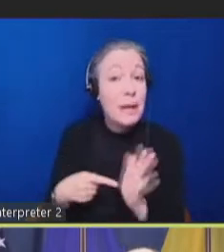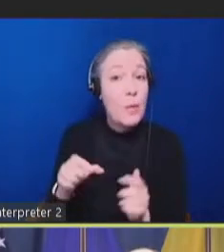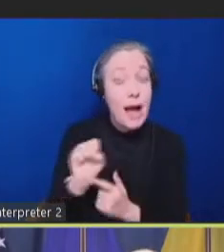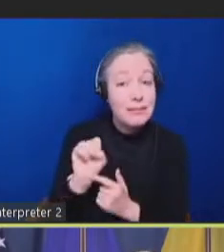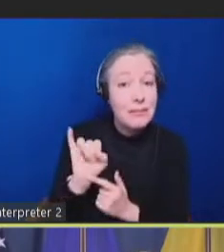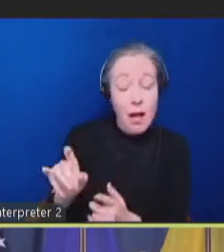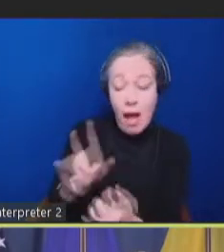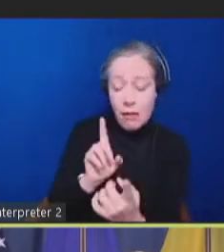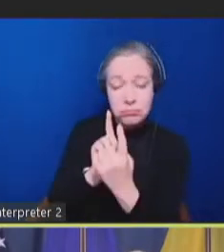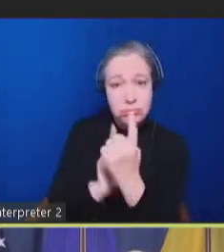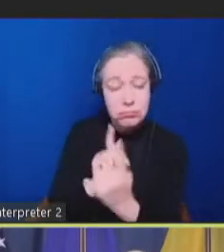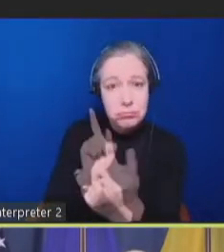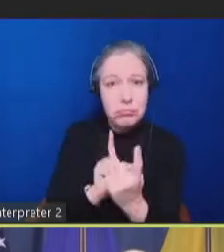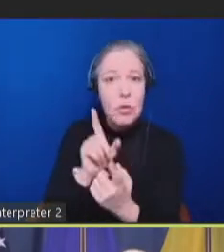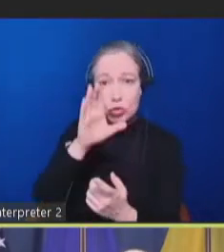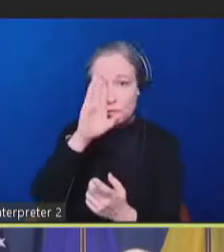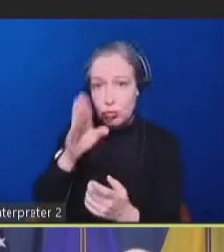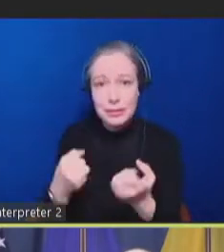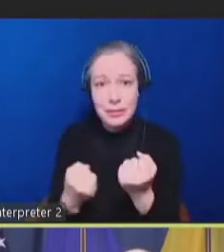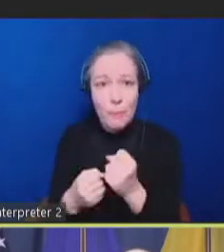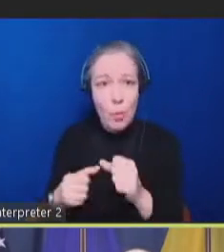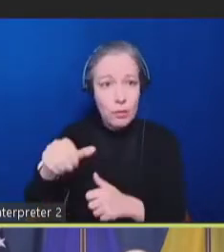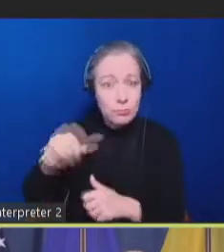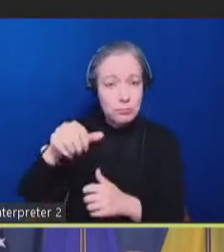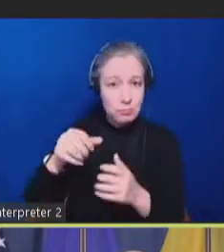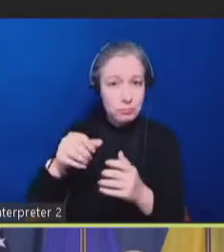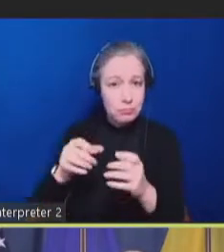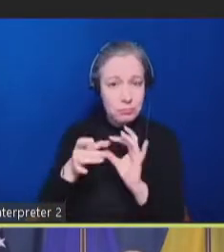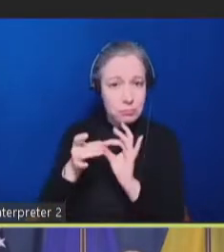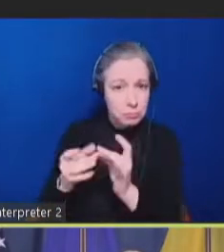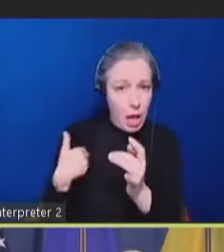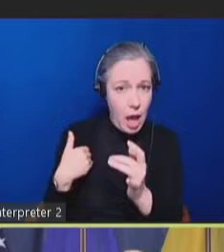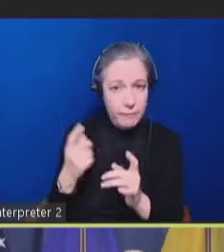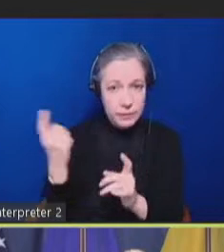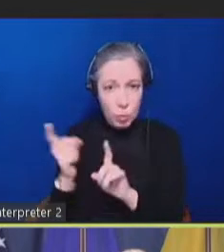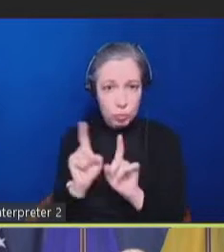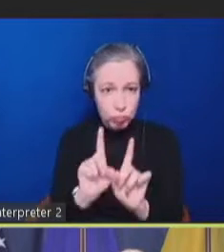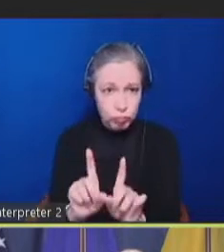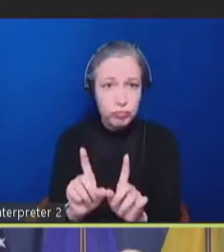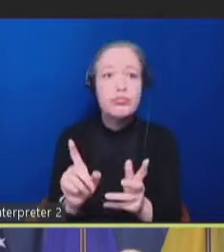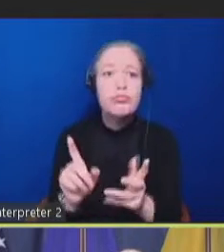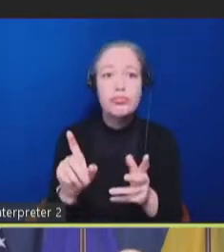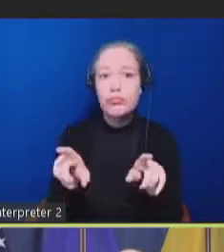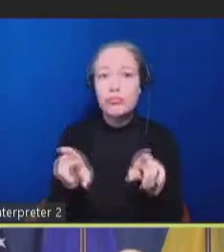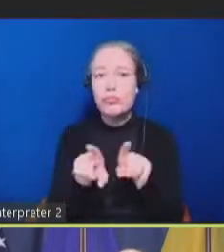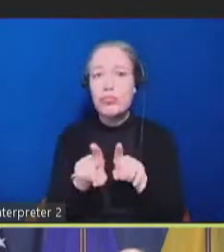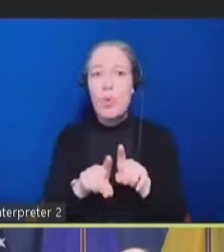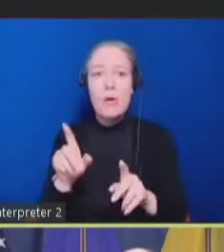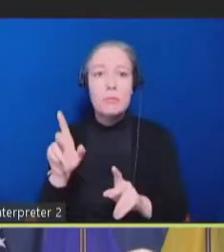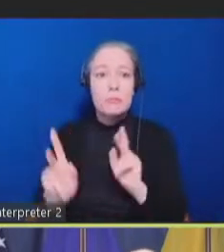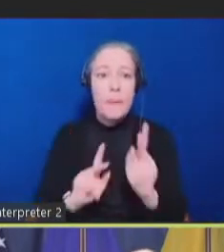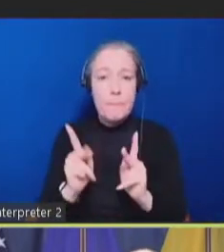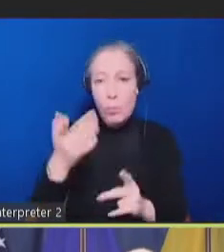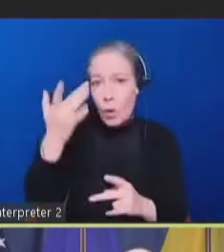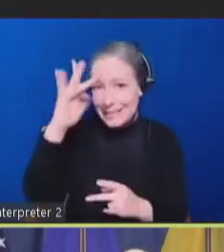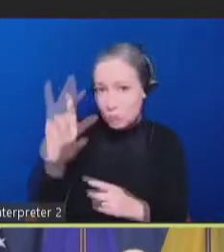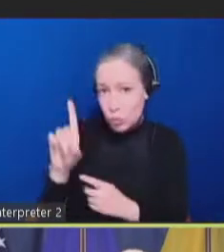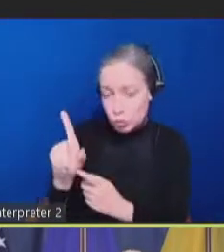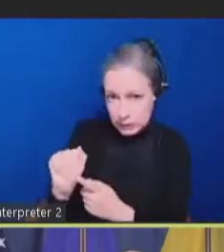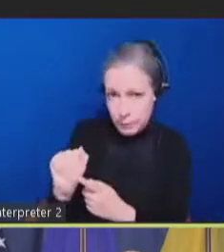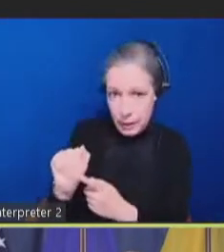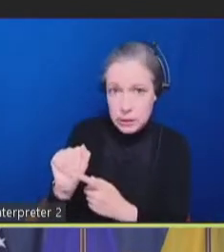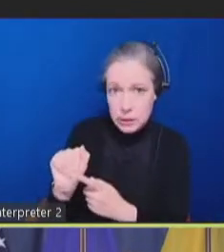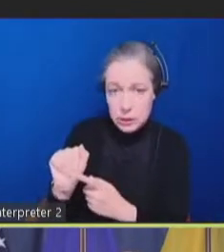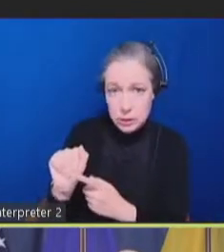with intellectual developmental disabilities. There was data showing the high risk in that group. And recipients of certain Medicaid programs, which would indicate